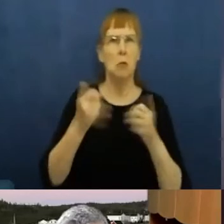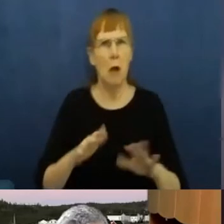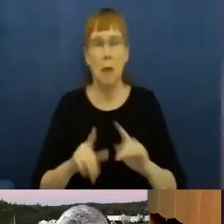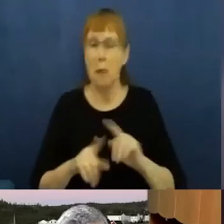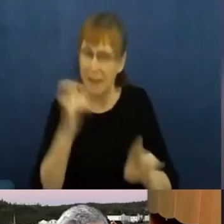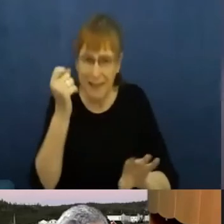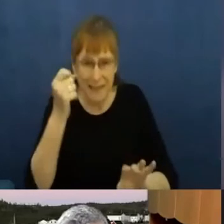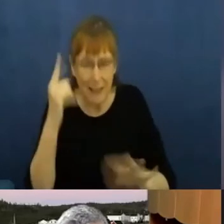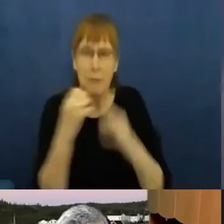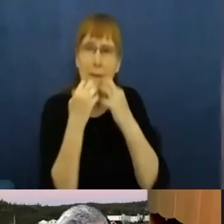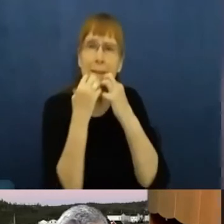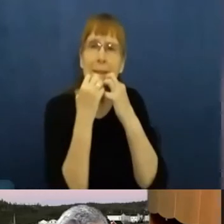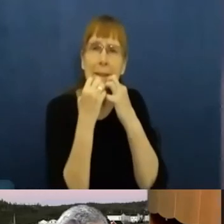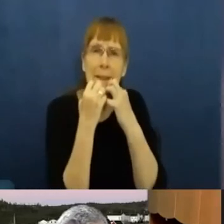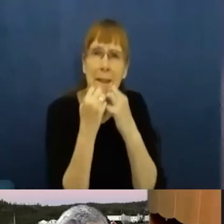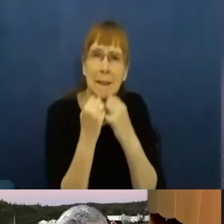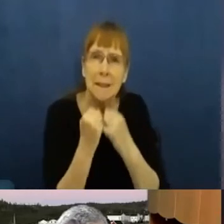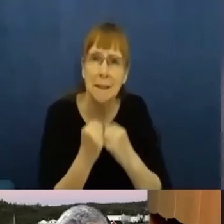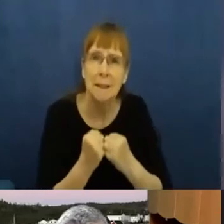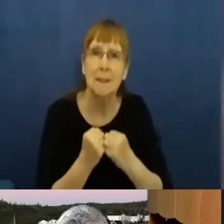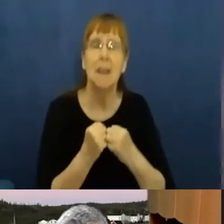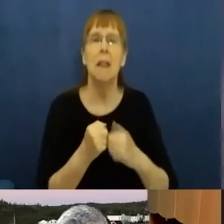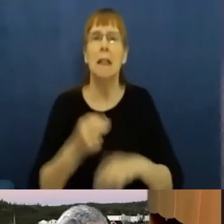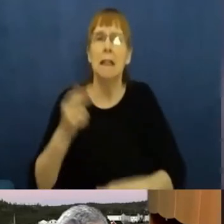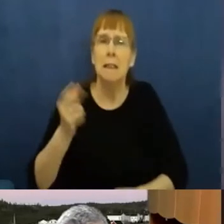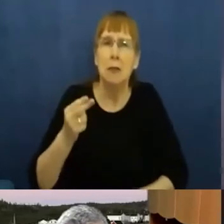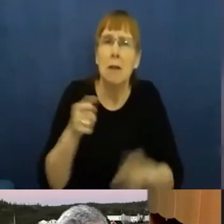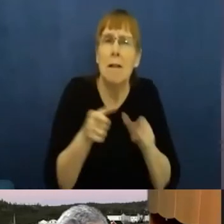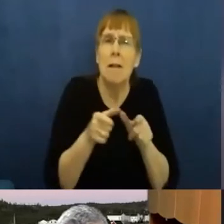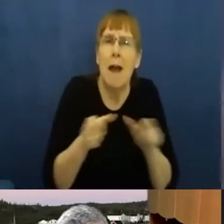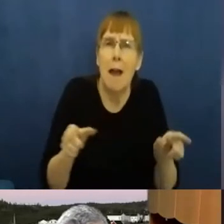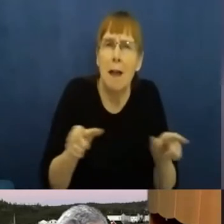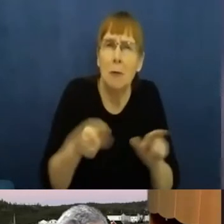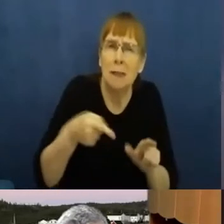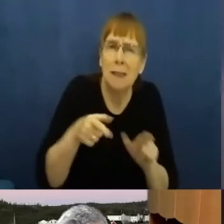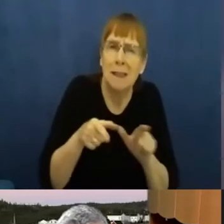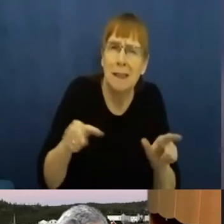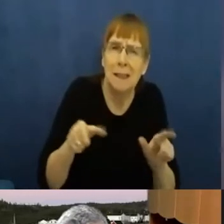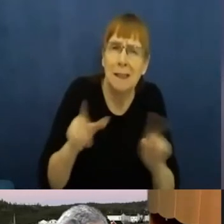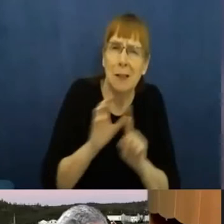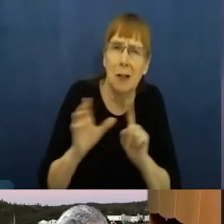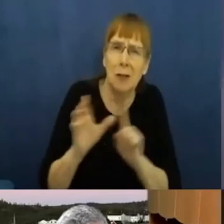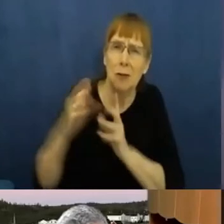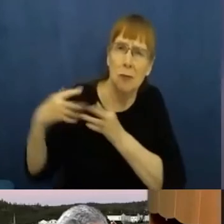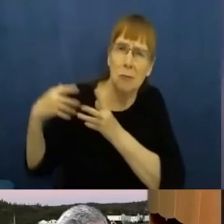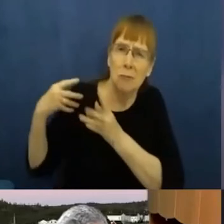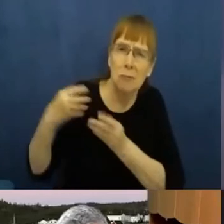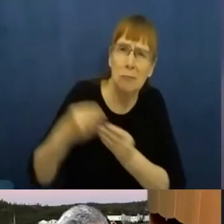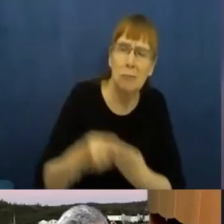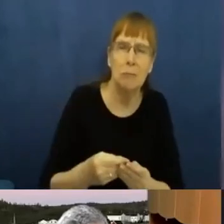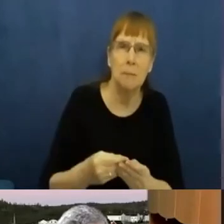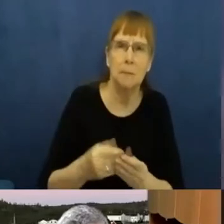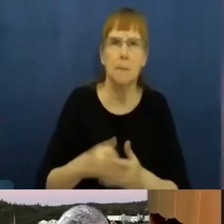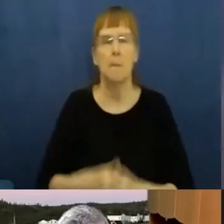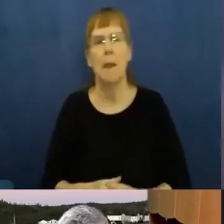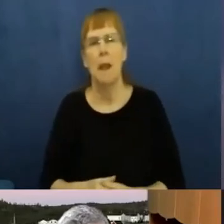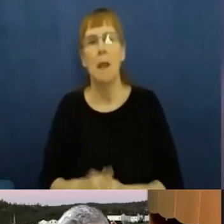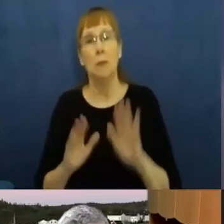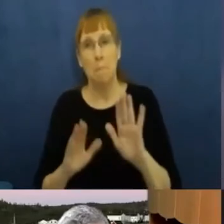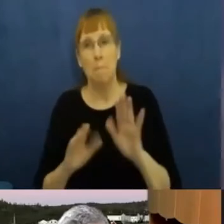that's why it's important that we're having this conversation today. And I would like to introduce our panelists who are going to be